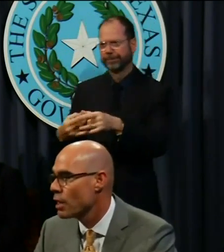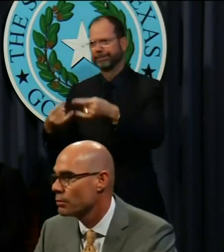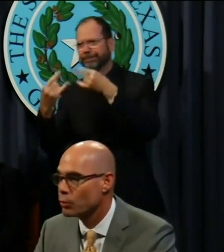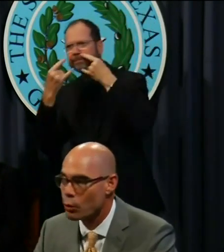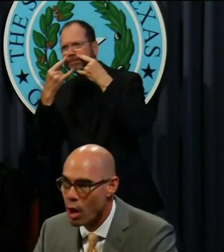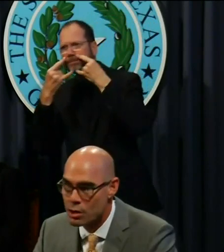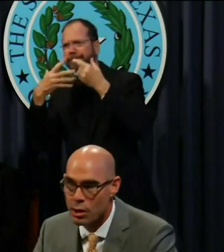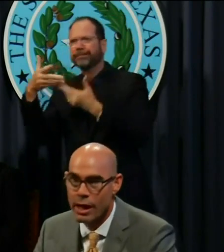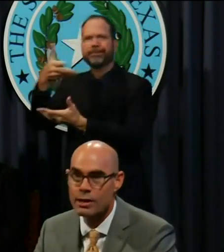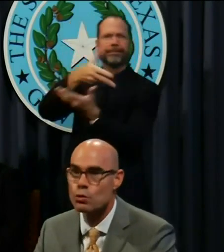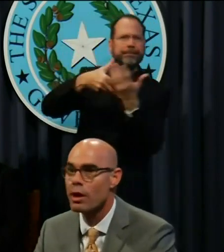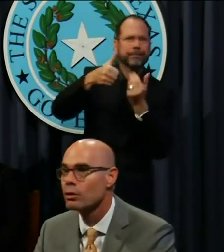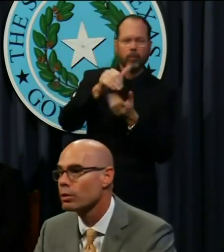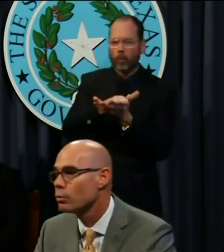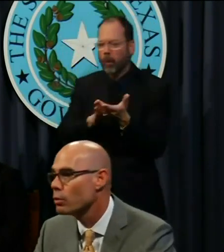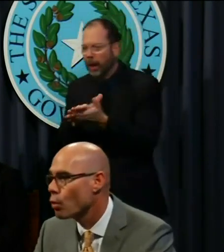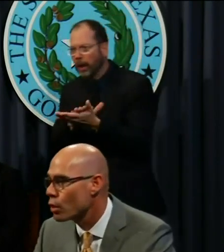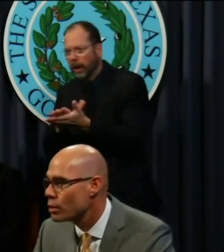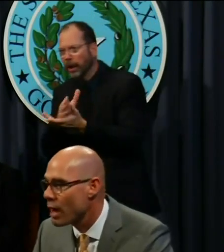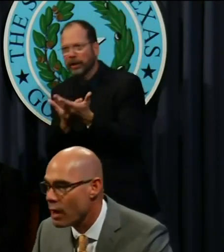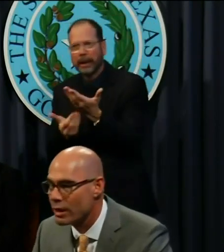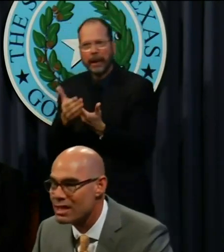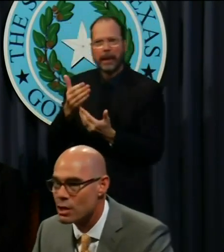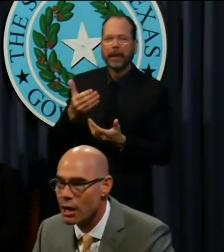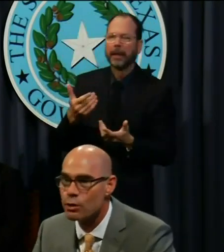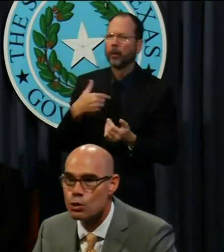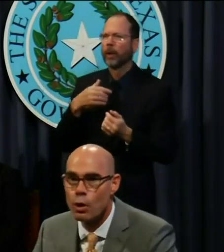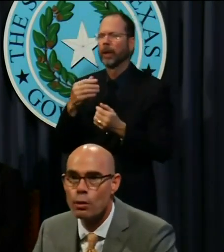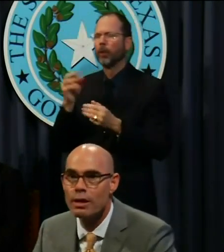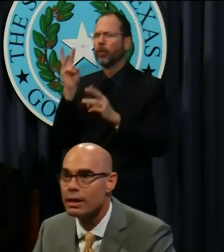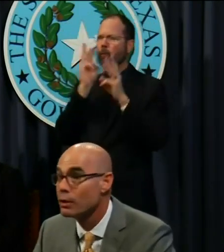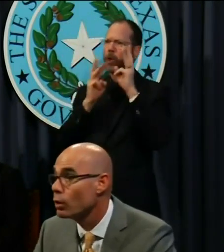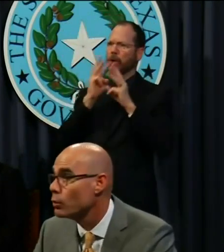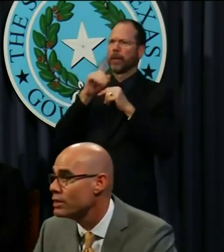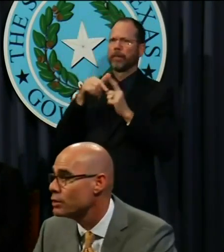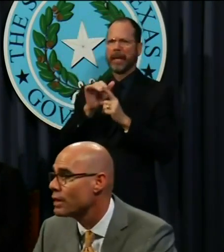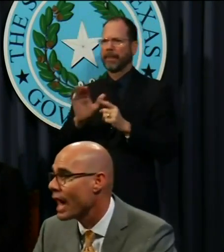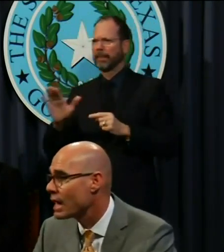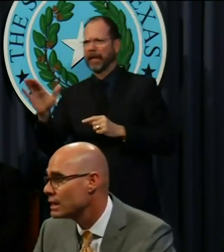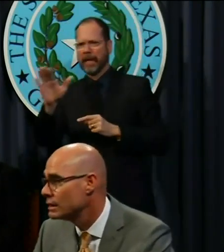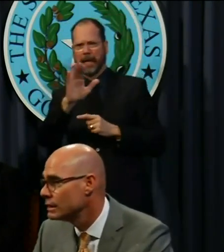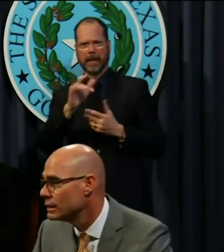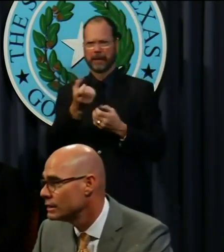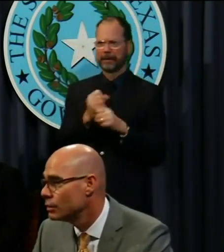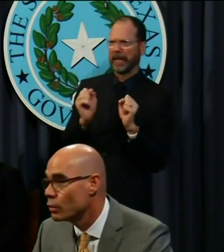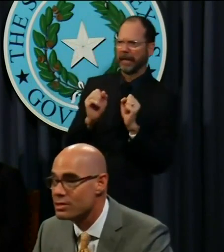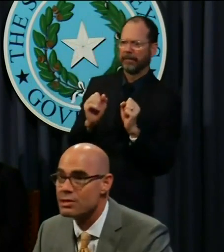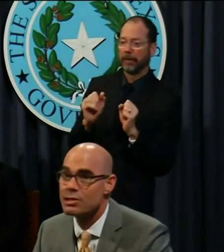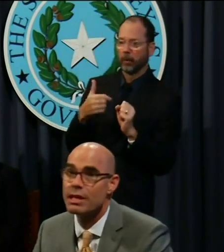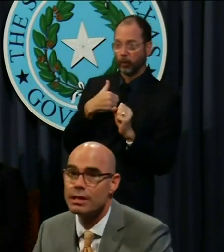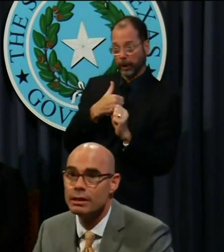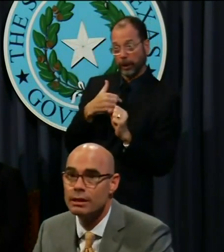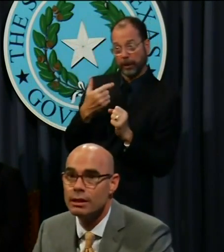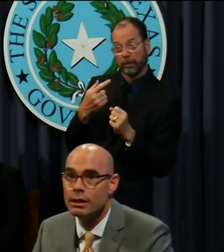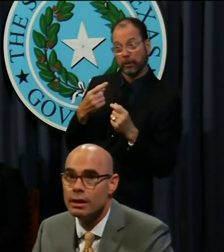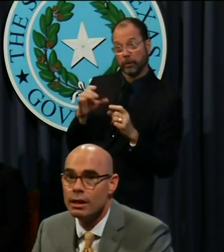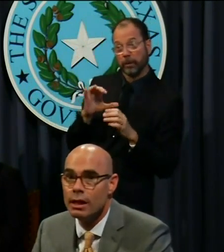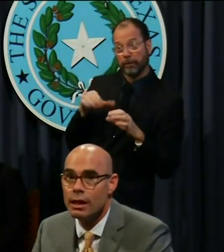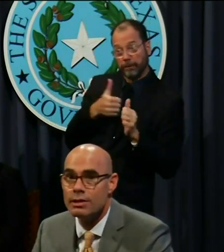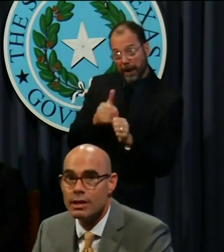coverings in public. We wash our hands very early. We worry about each other's well-being. And when we do that, we succeed.